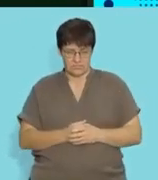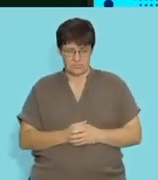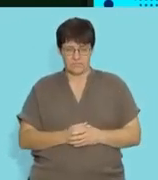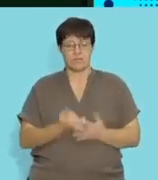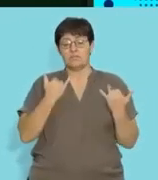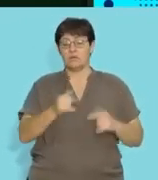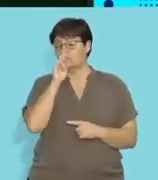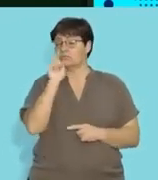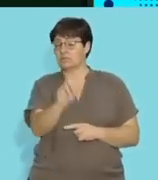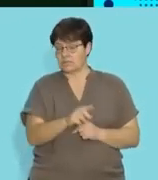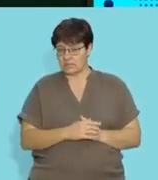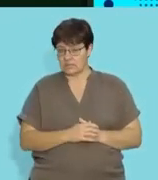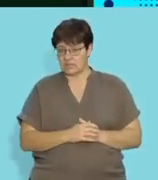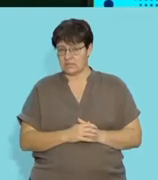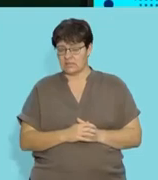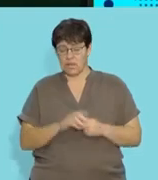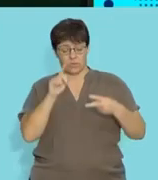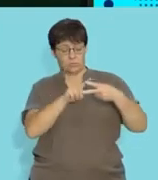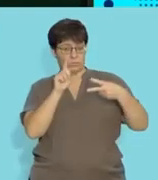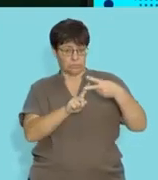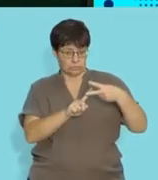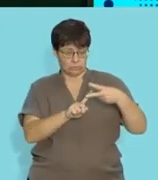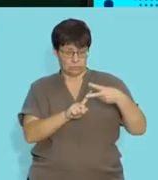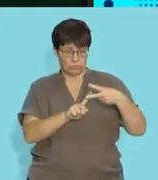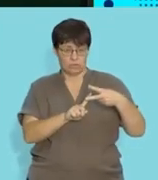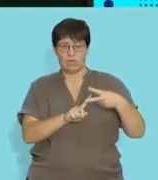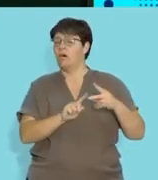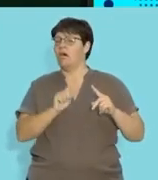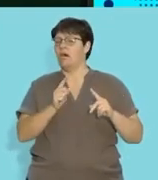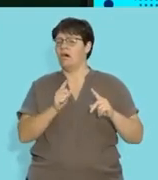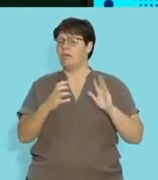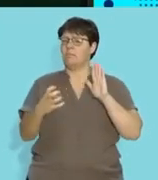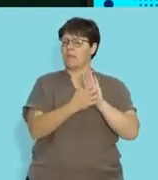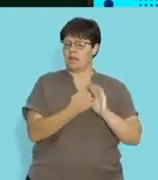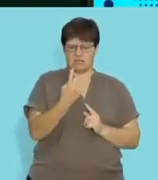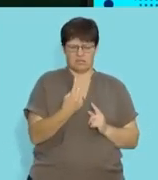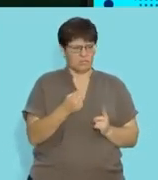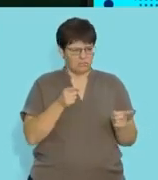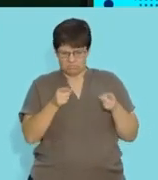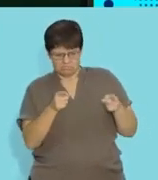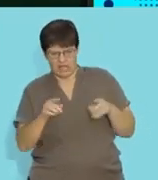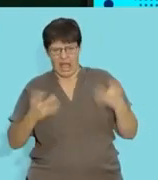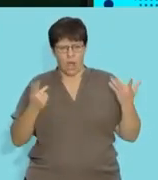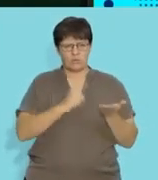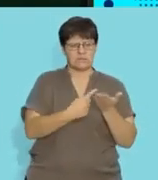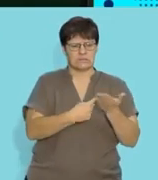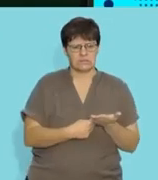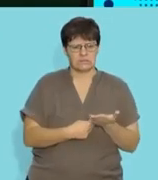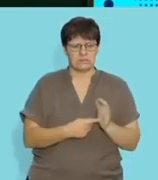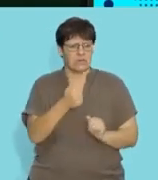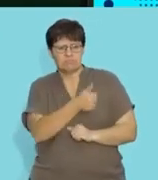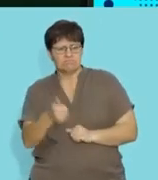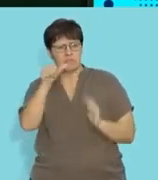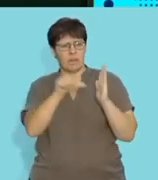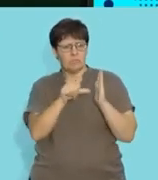Now we're going to look at if it's two functions in one plane, how do you then talk about them? What are the key